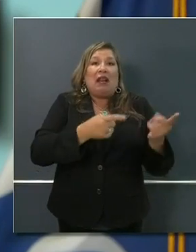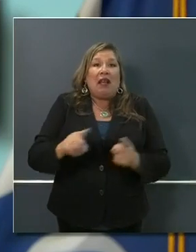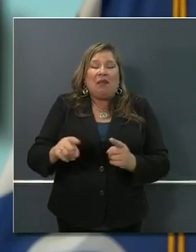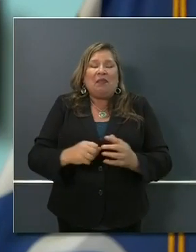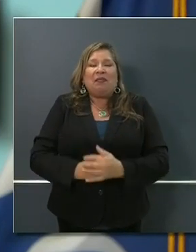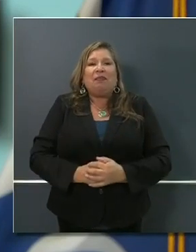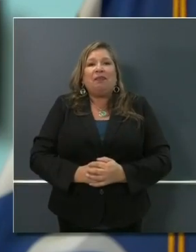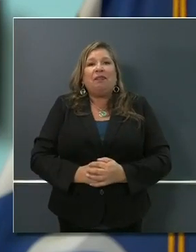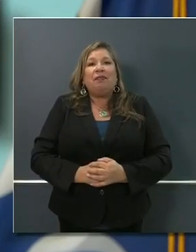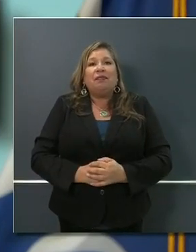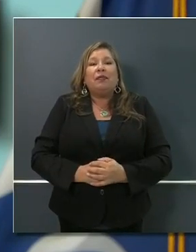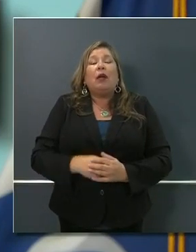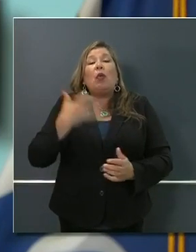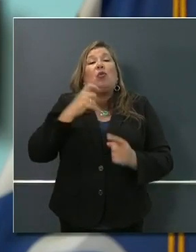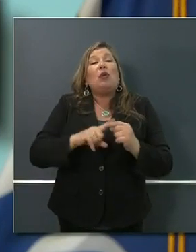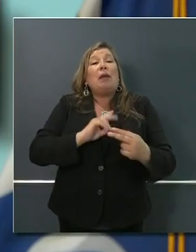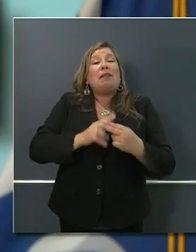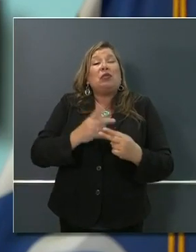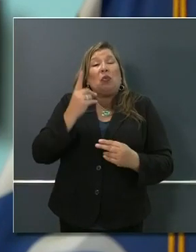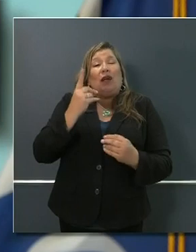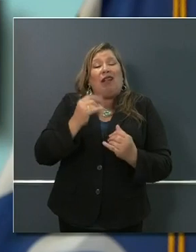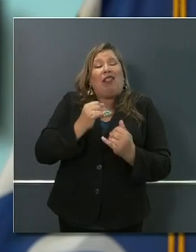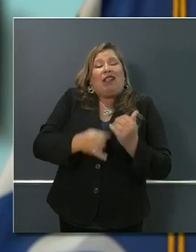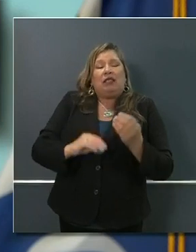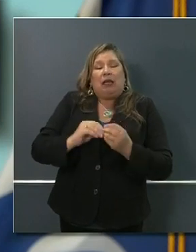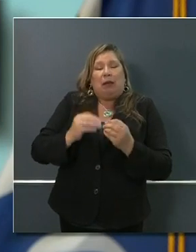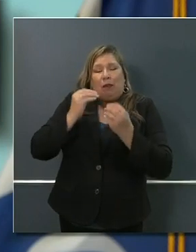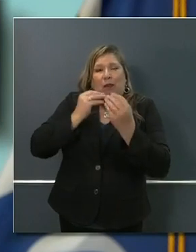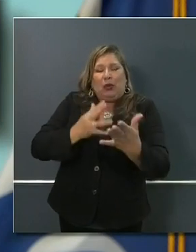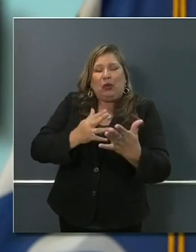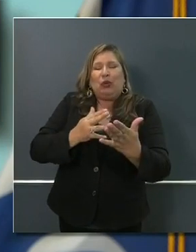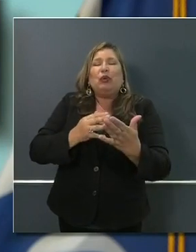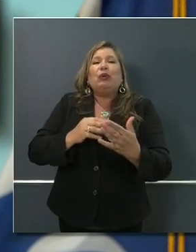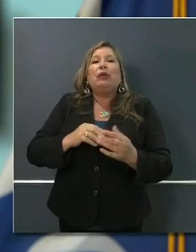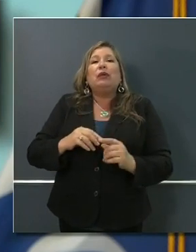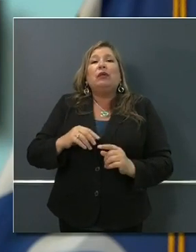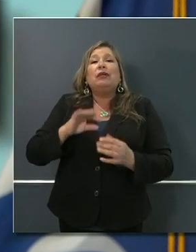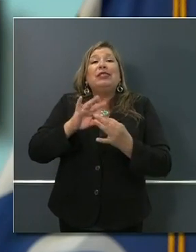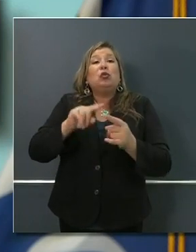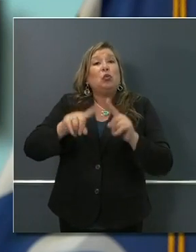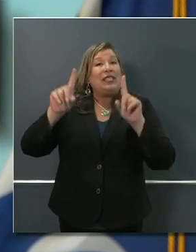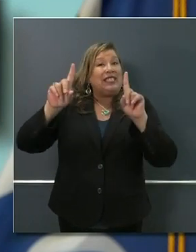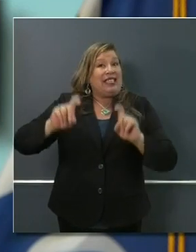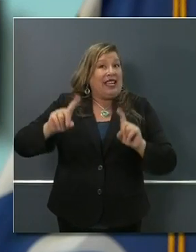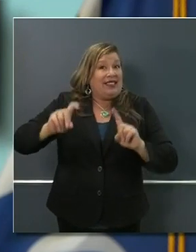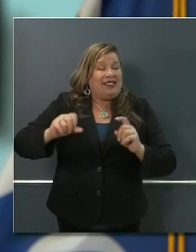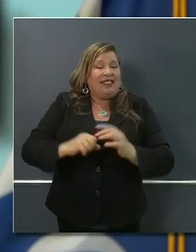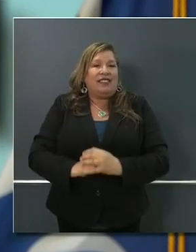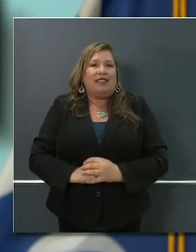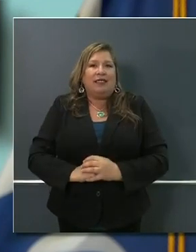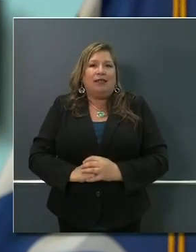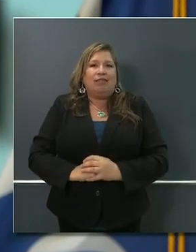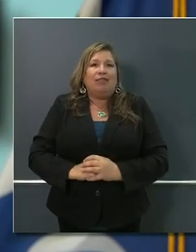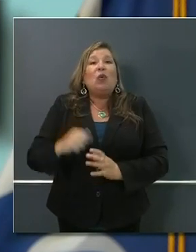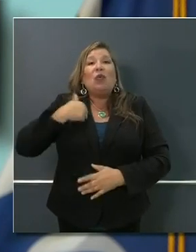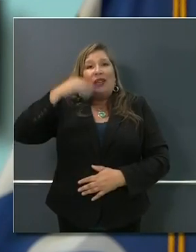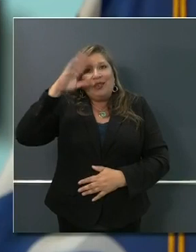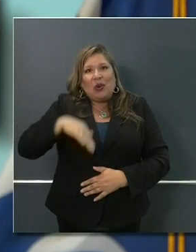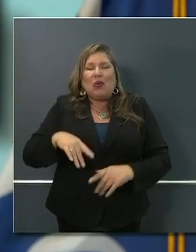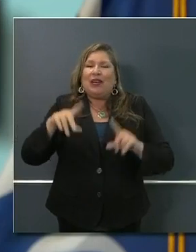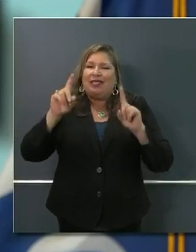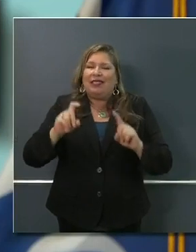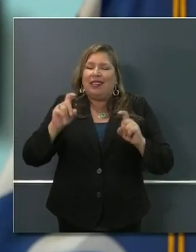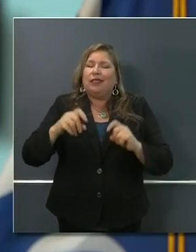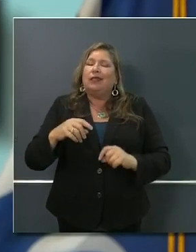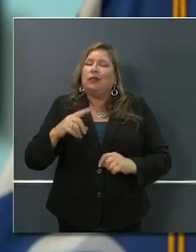mention one final one before I open up to questions, and that's testing always important. We'll update you tomorrow a